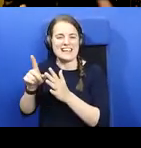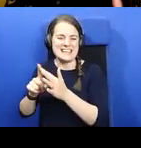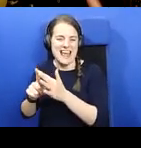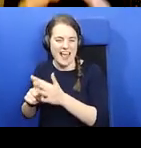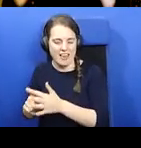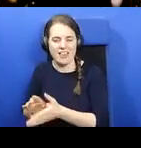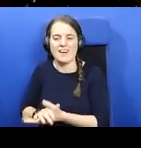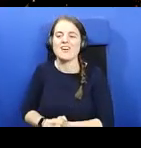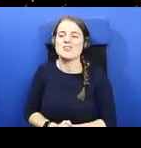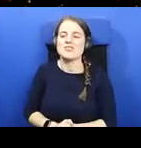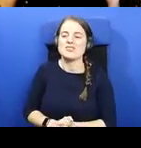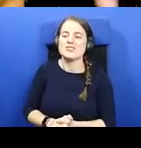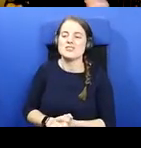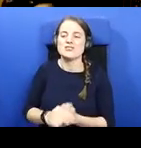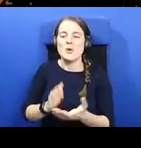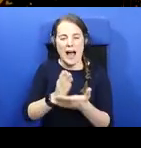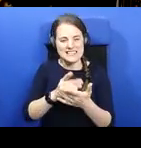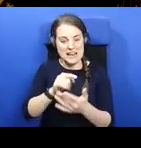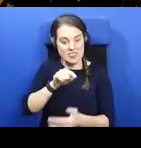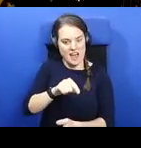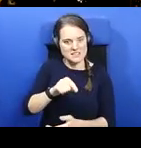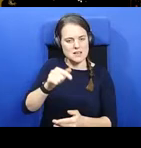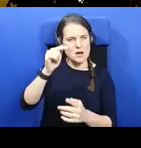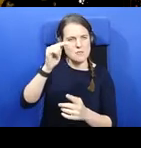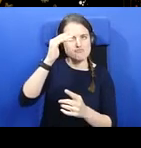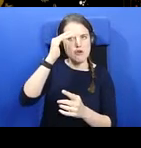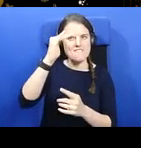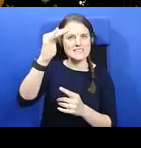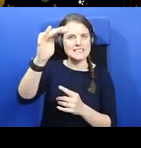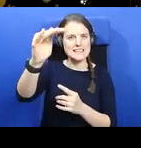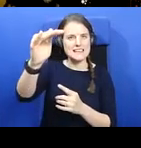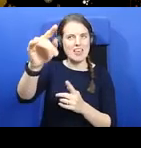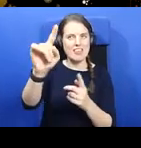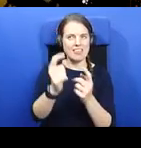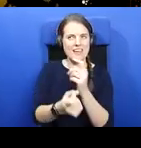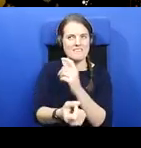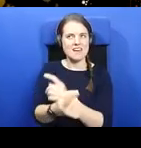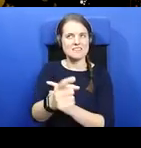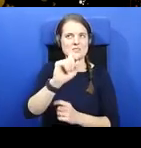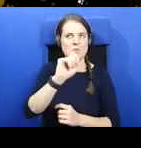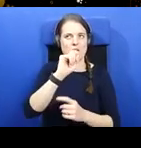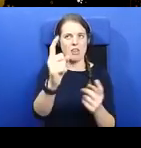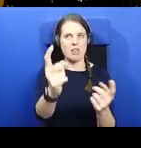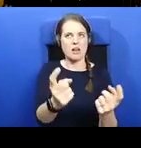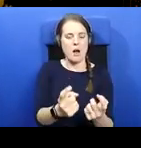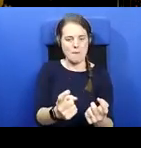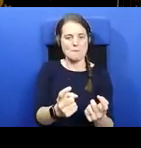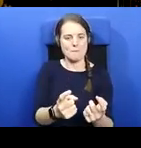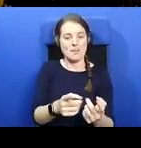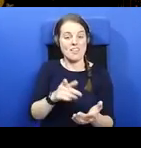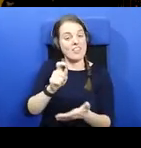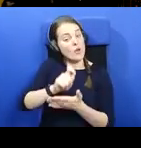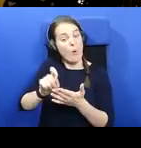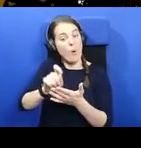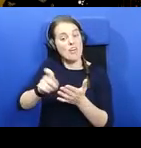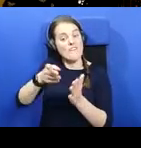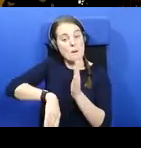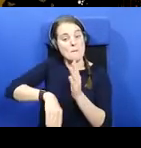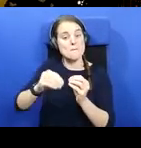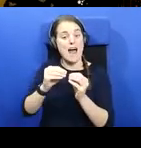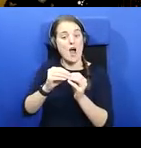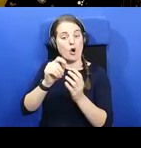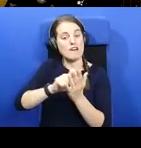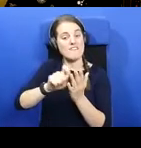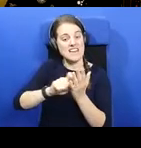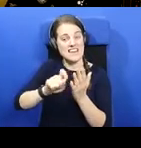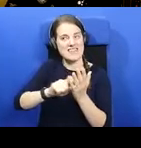it's one of those prophecies, which is of events that the author of the biography knew what the result was. And